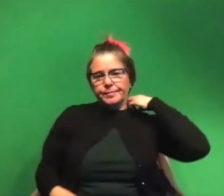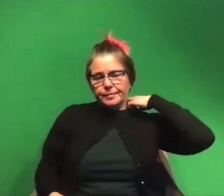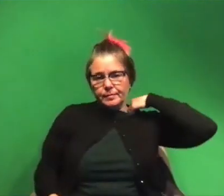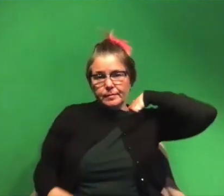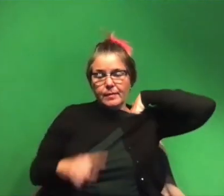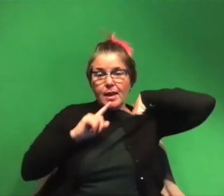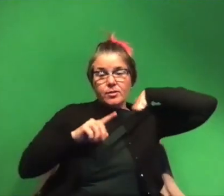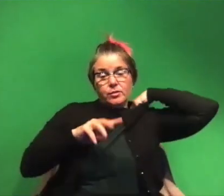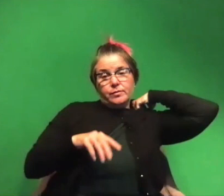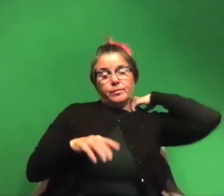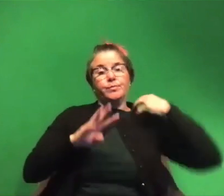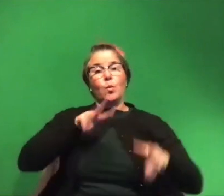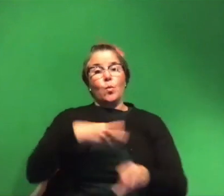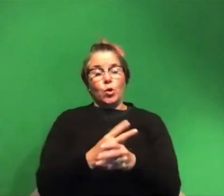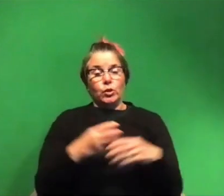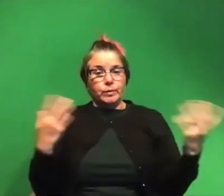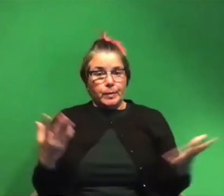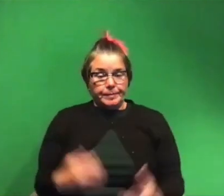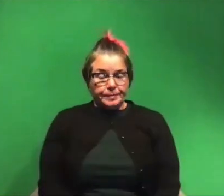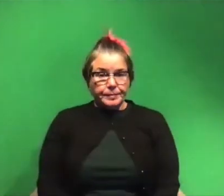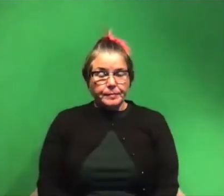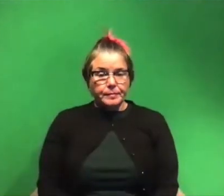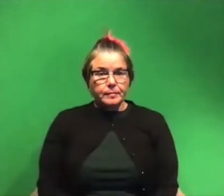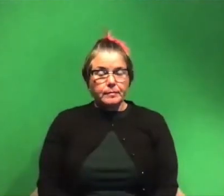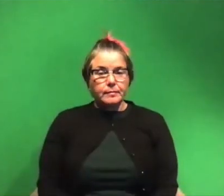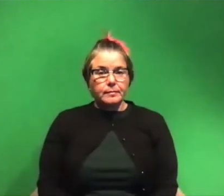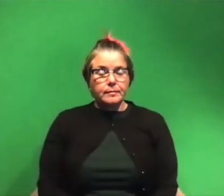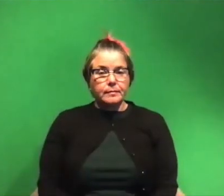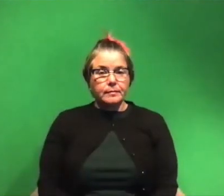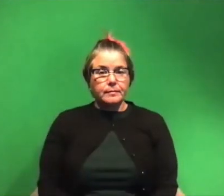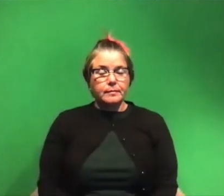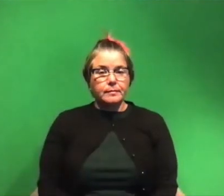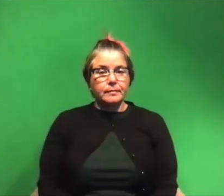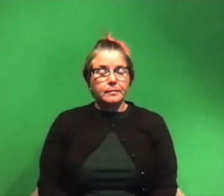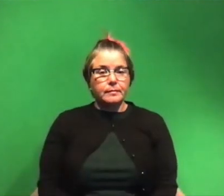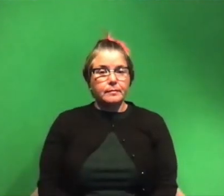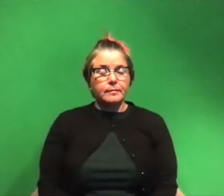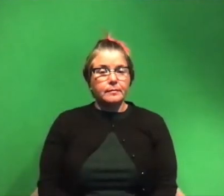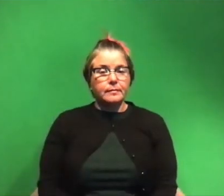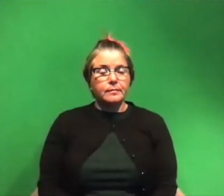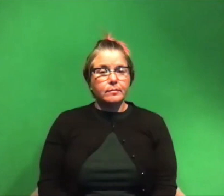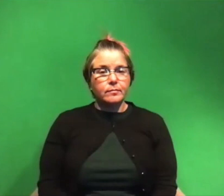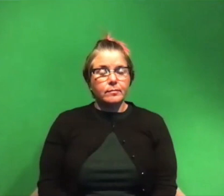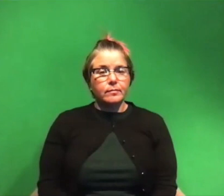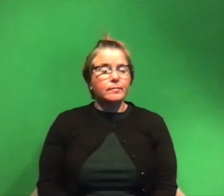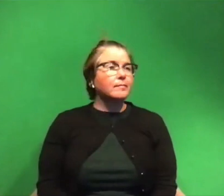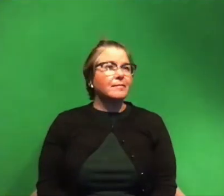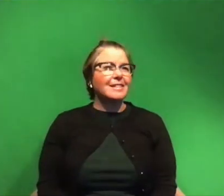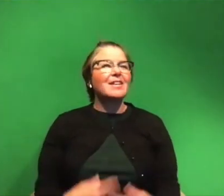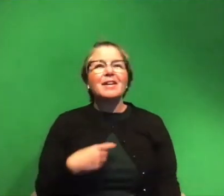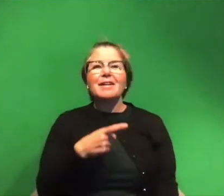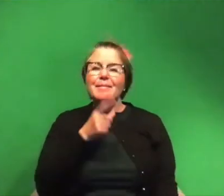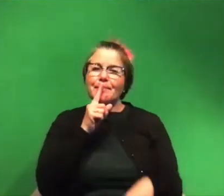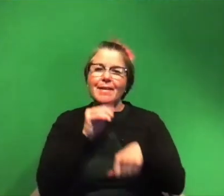answer for the world would be spend no i don't want to give them